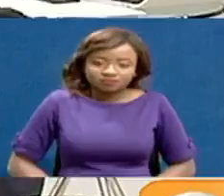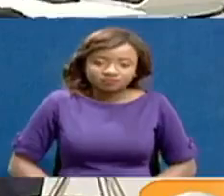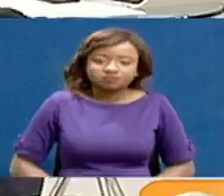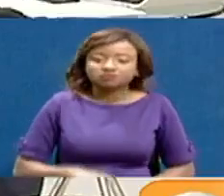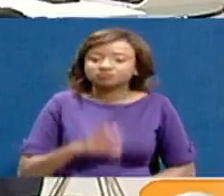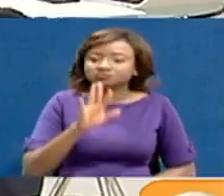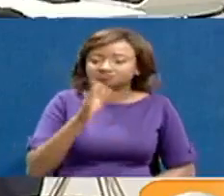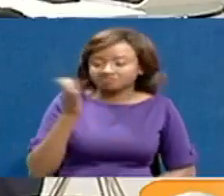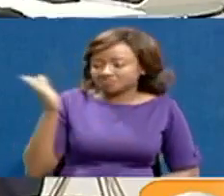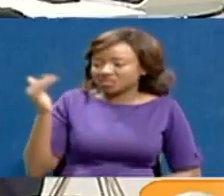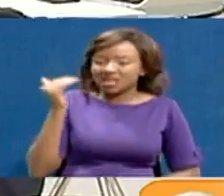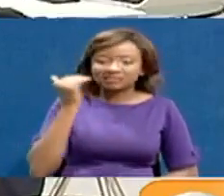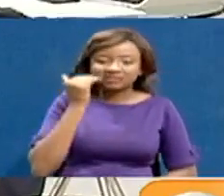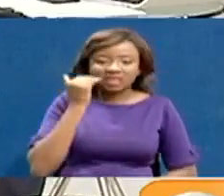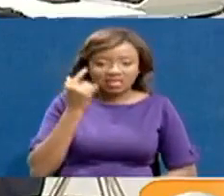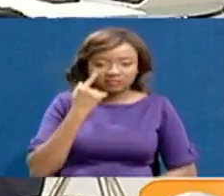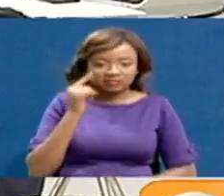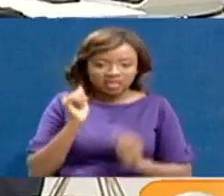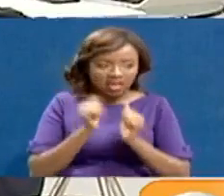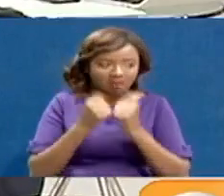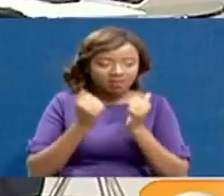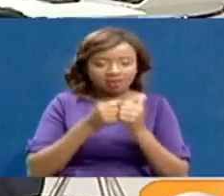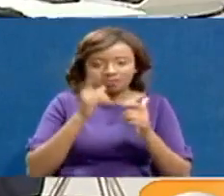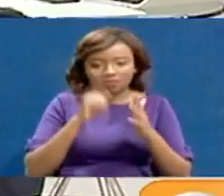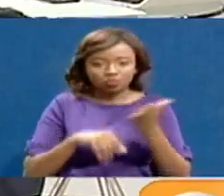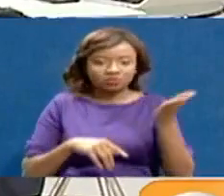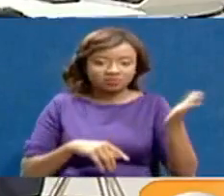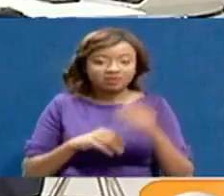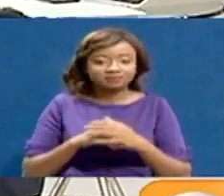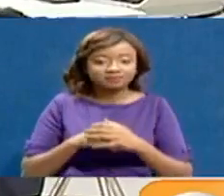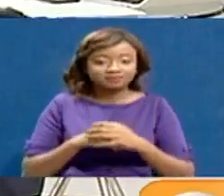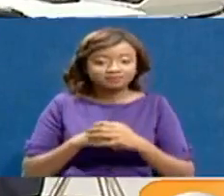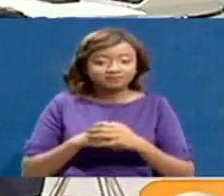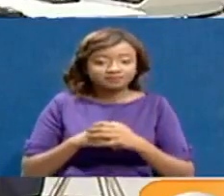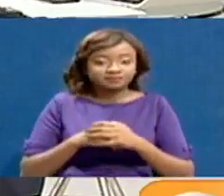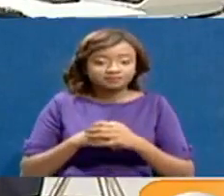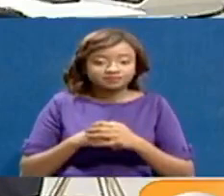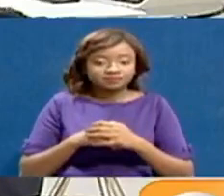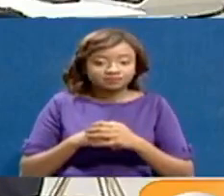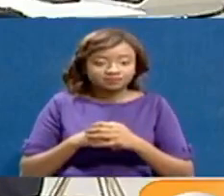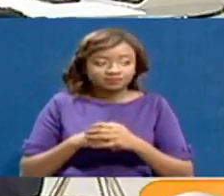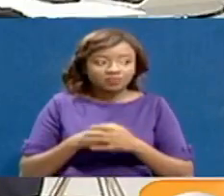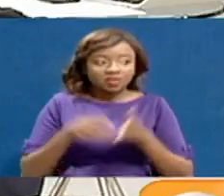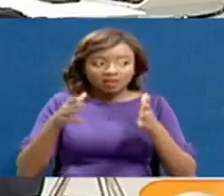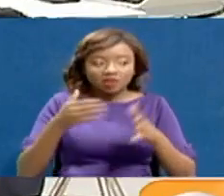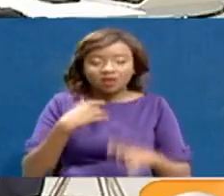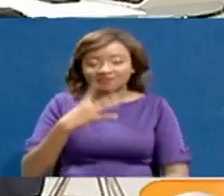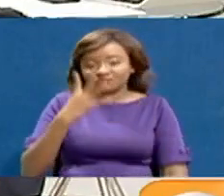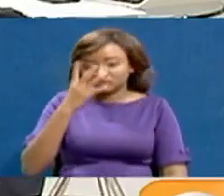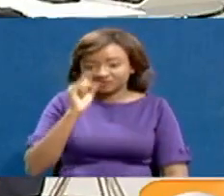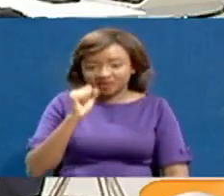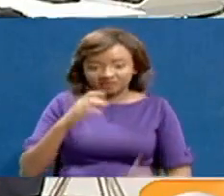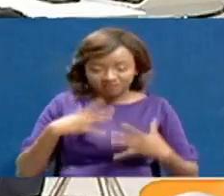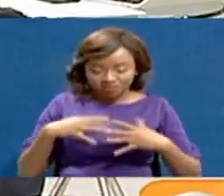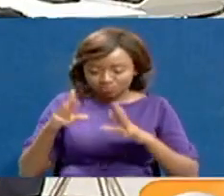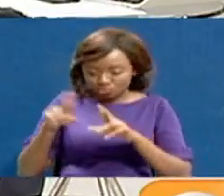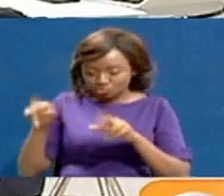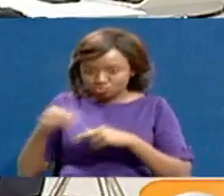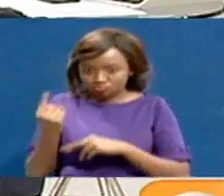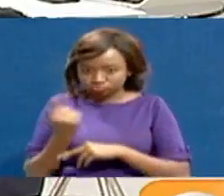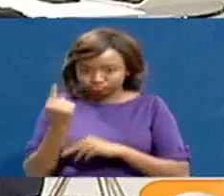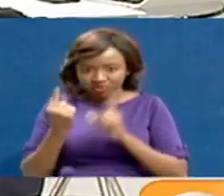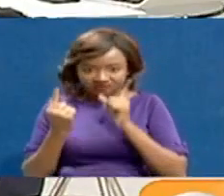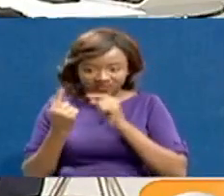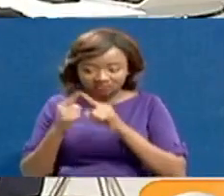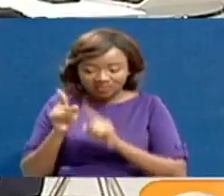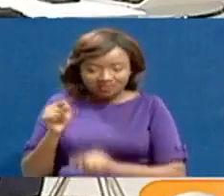Let me show you what the contact tracing that is happening there right now. It's a viral spread as we speak. There are about 45 people who been quarantined in CIA, but this is